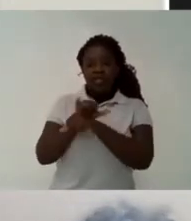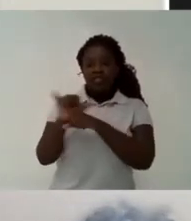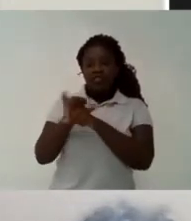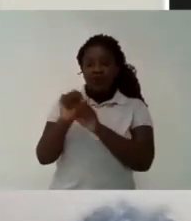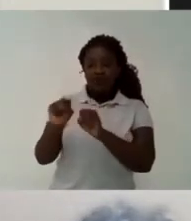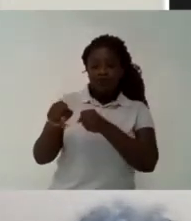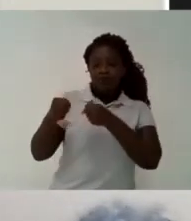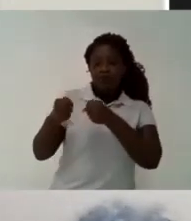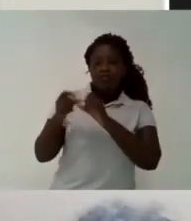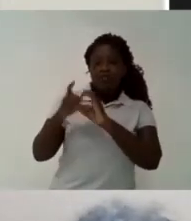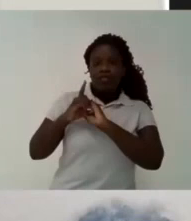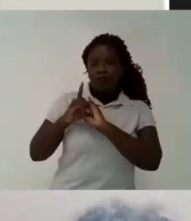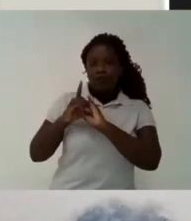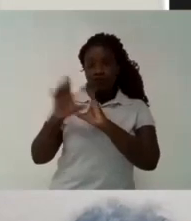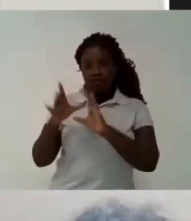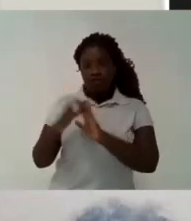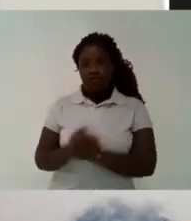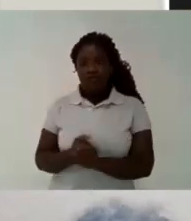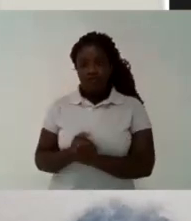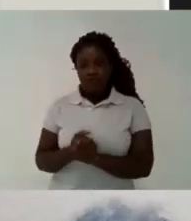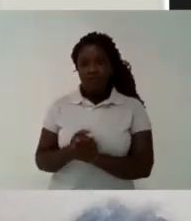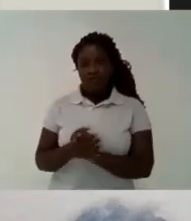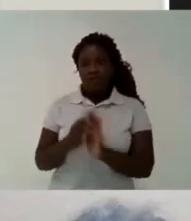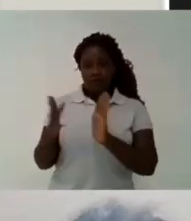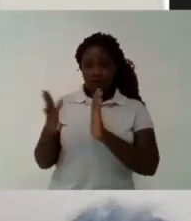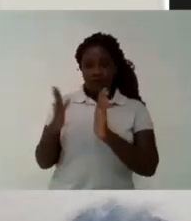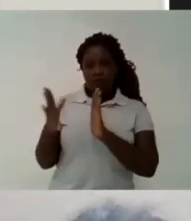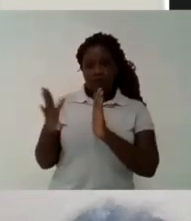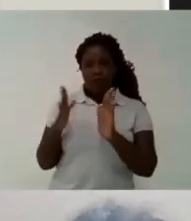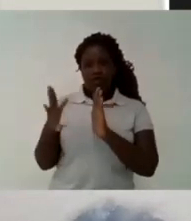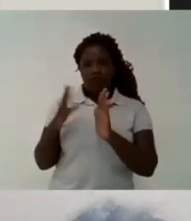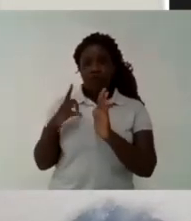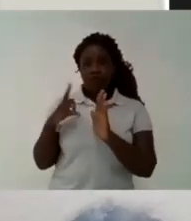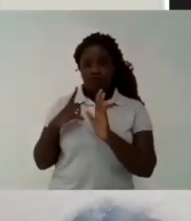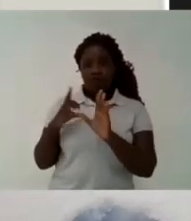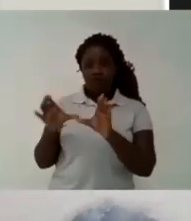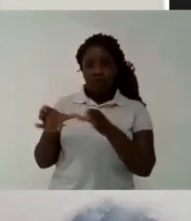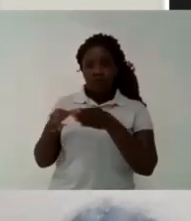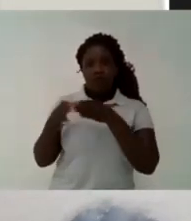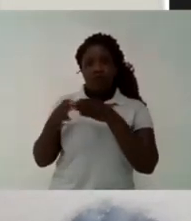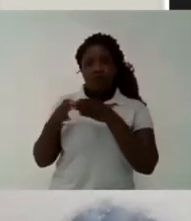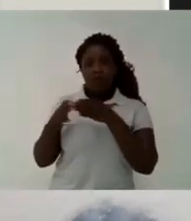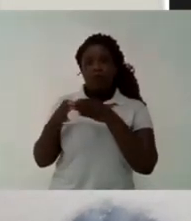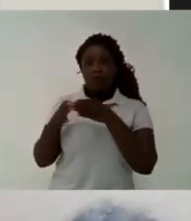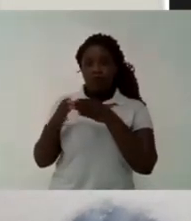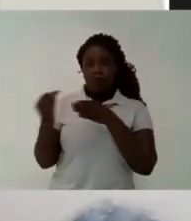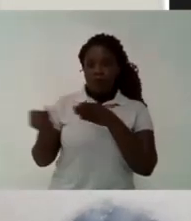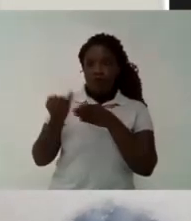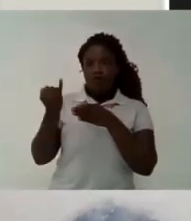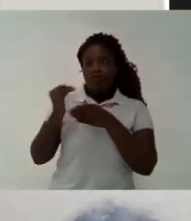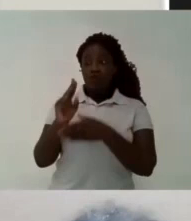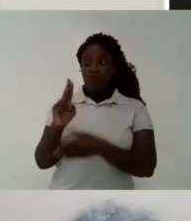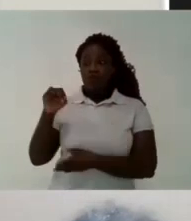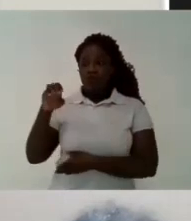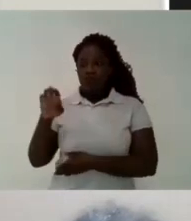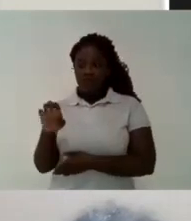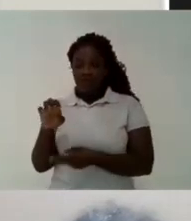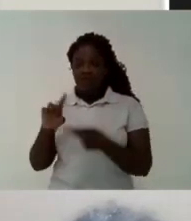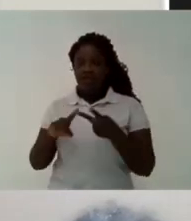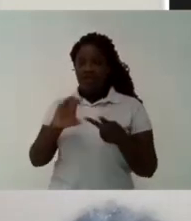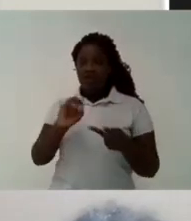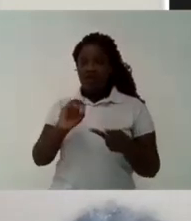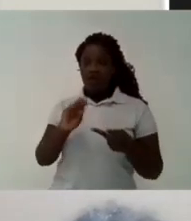its role that is essential for the pandemic, for example At the end of the day, was the